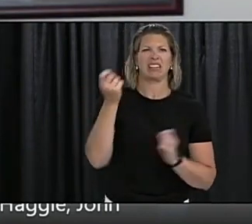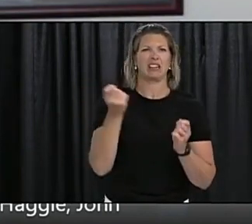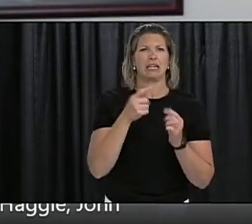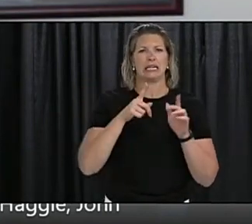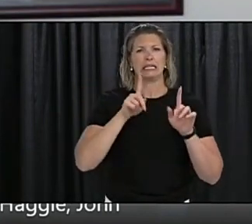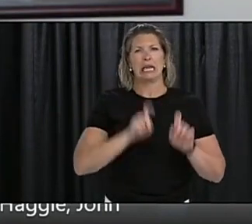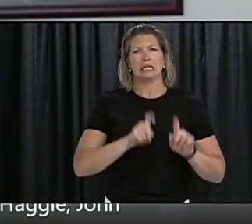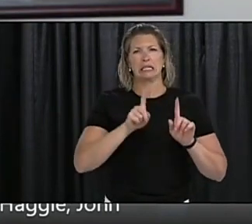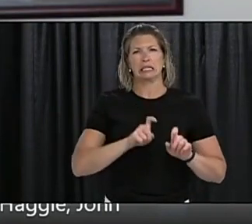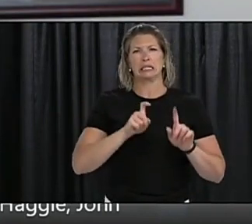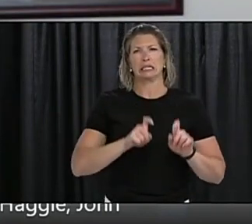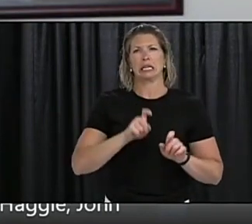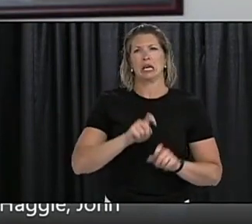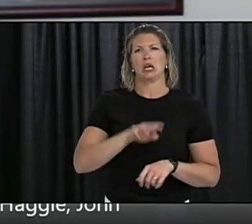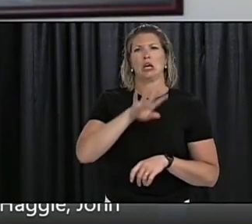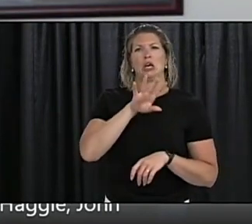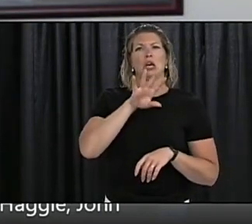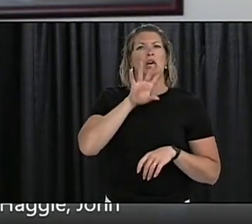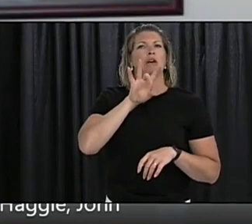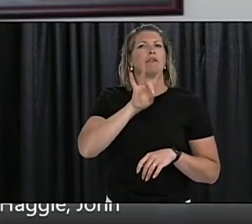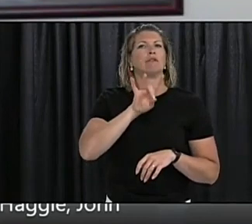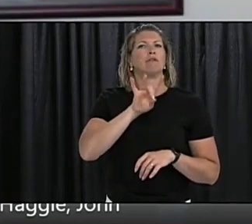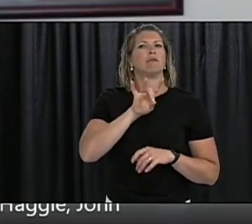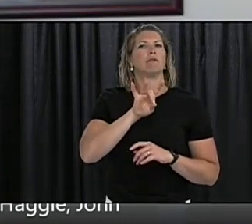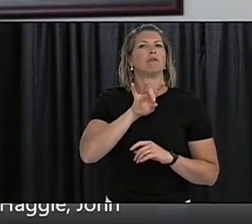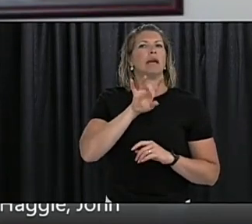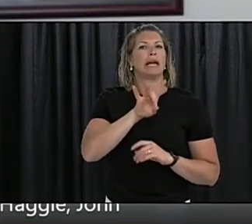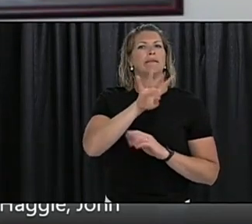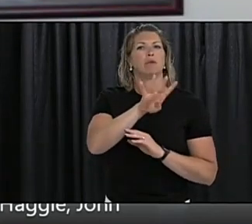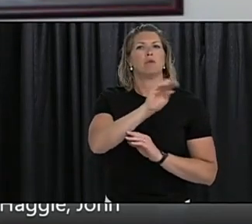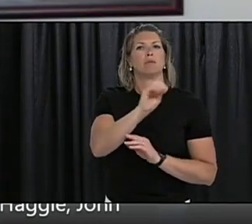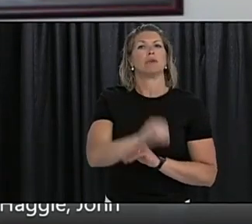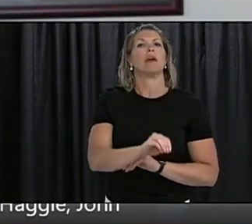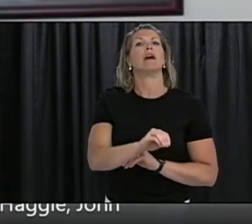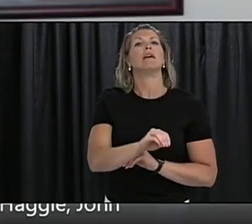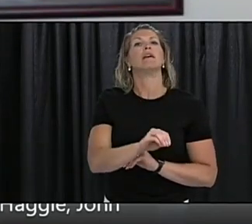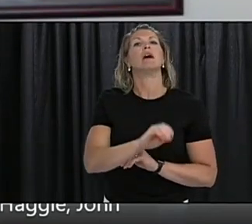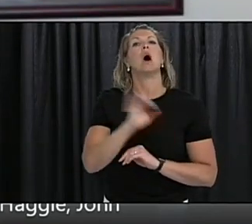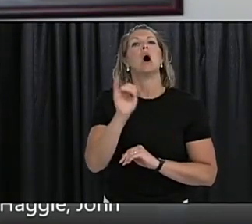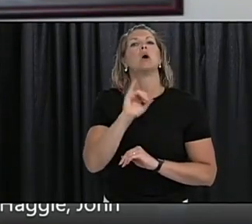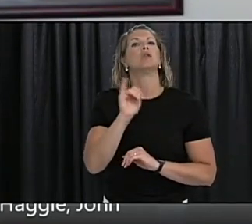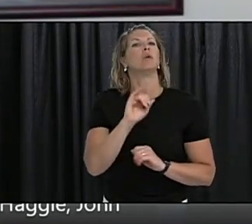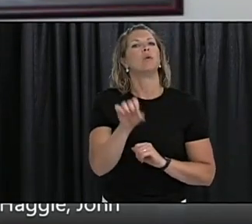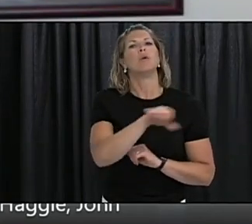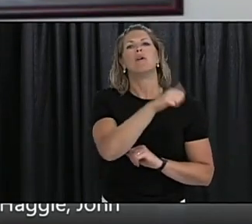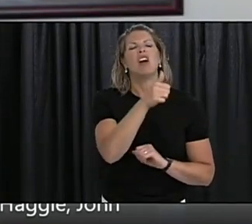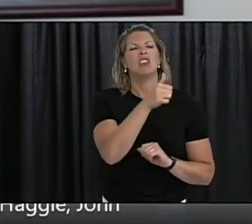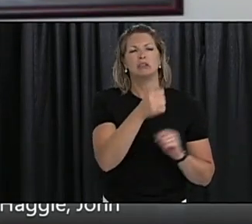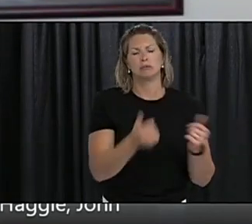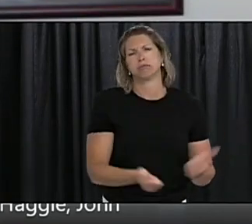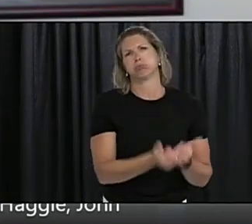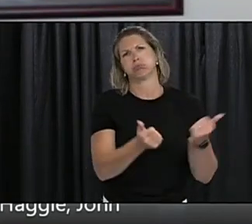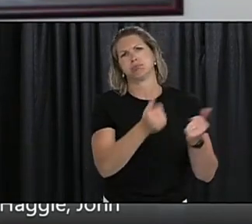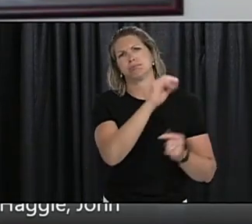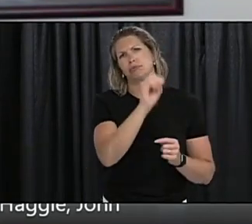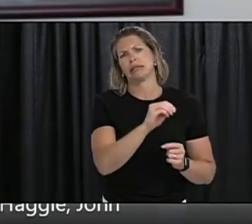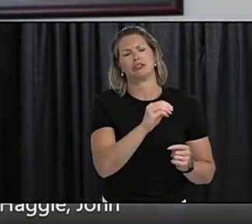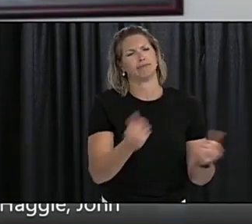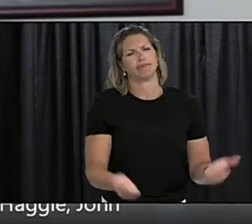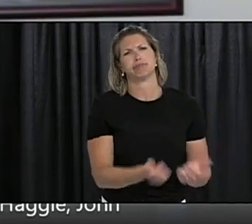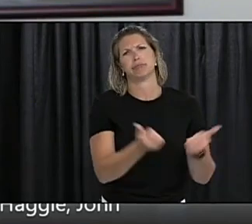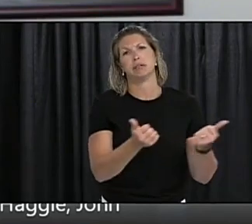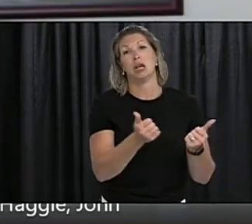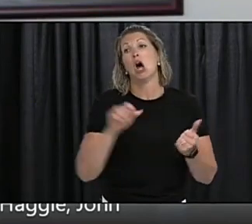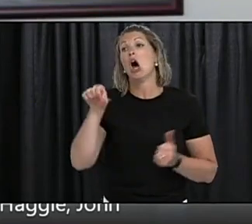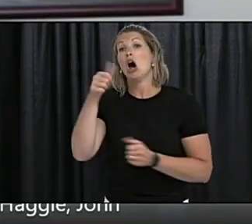is back to 92%. Whilst the figures for clinic-based activity within the regional health authorities